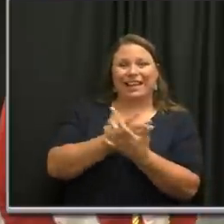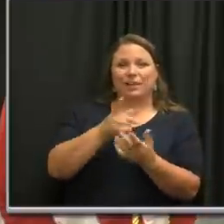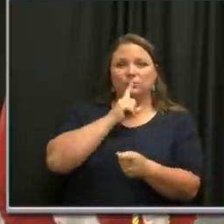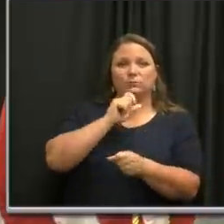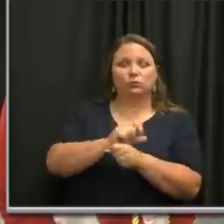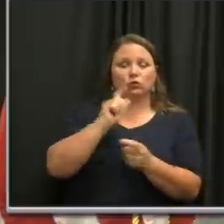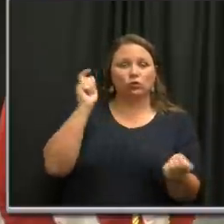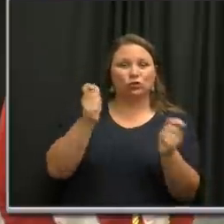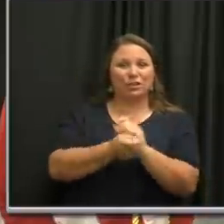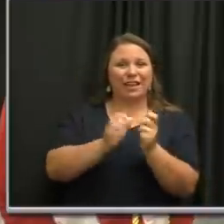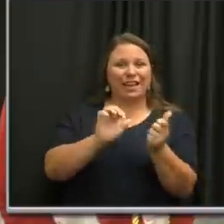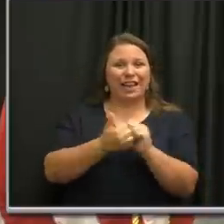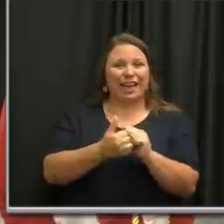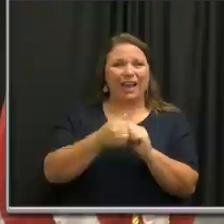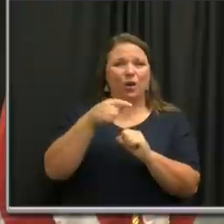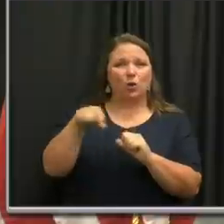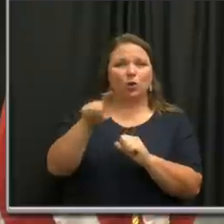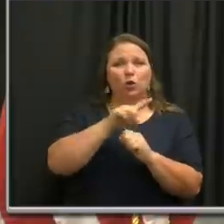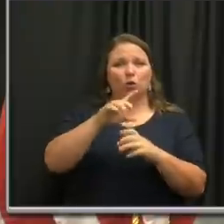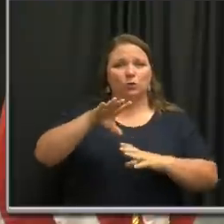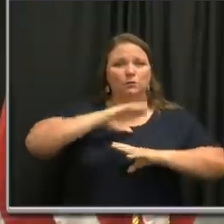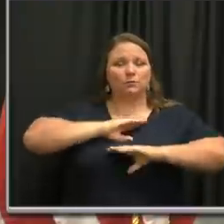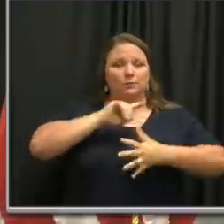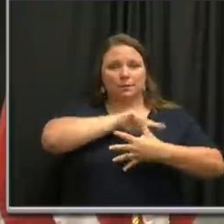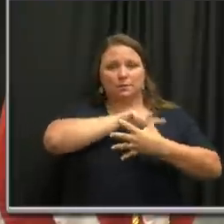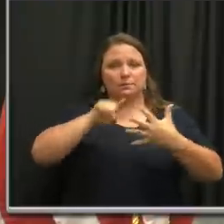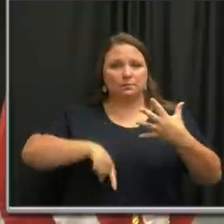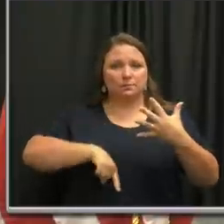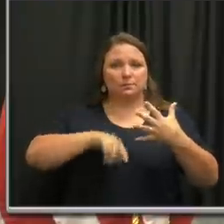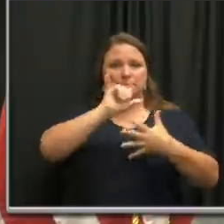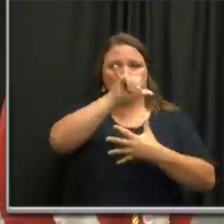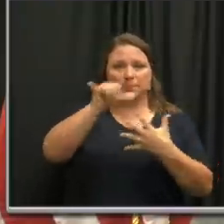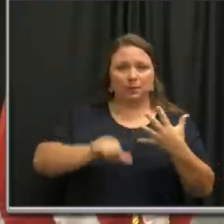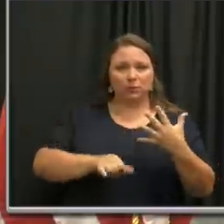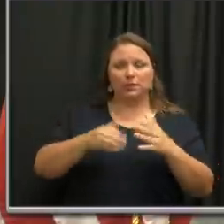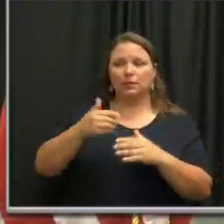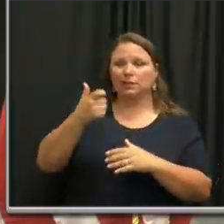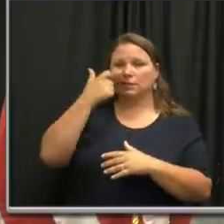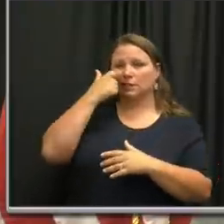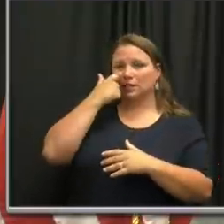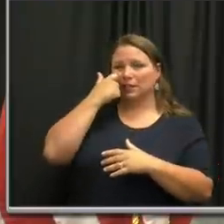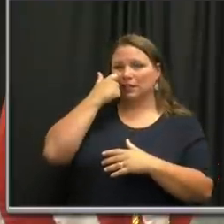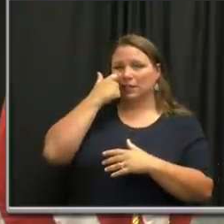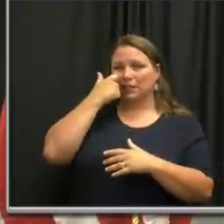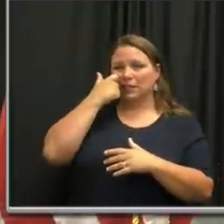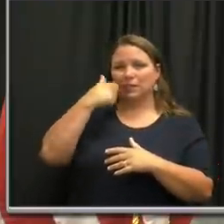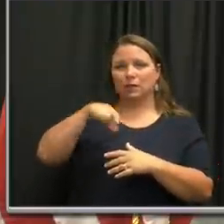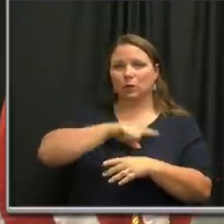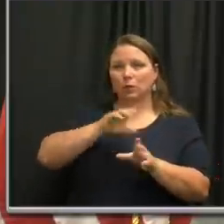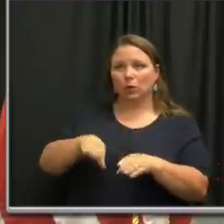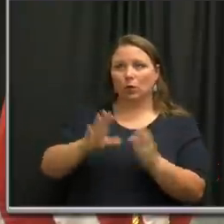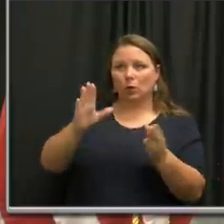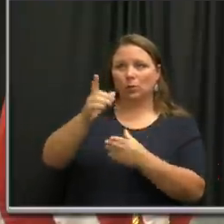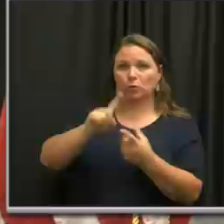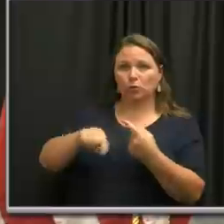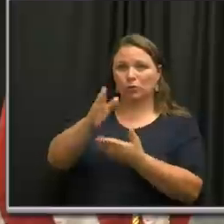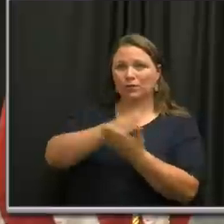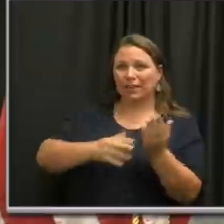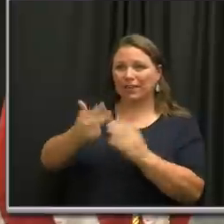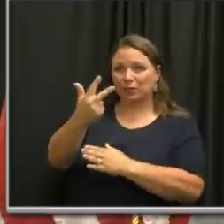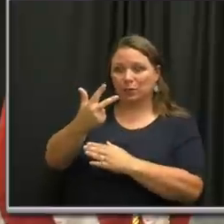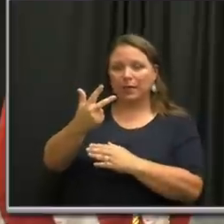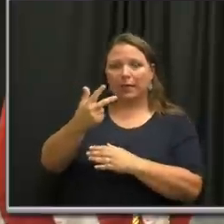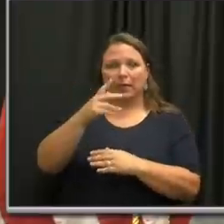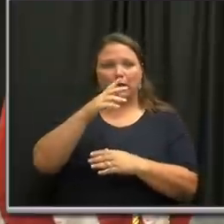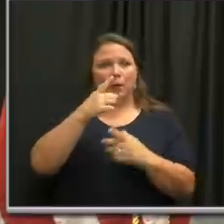to the way that you comply with benchmarks this time? A lot of time we moved forward despite rising case counts. Do you think that was a mistake?